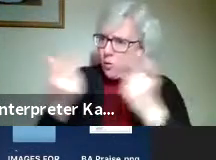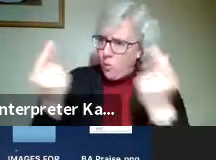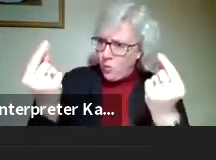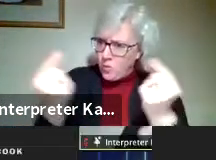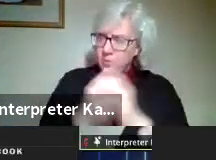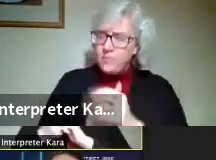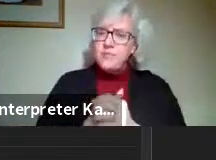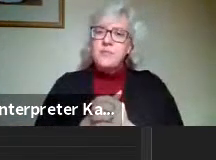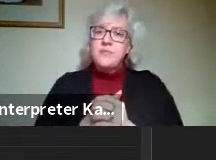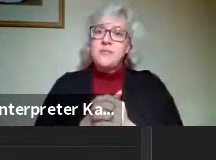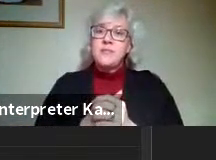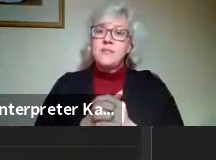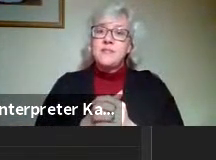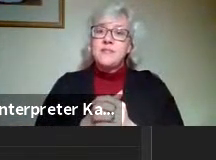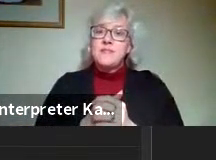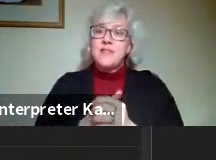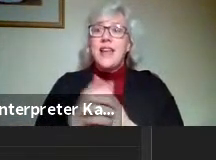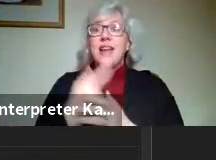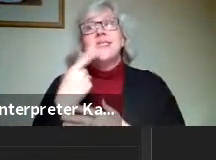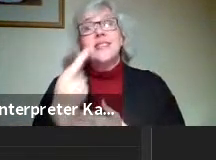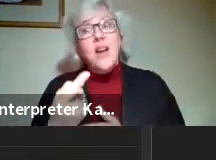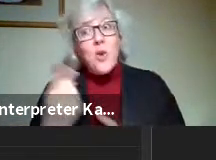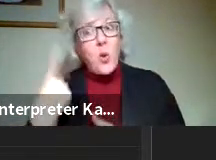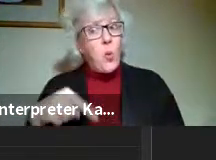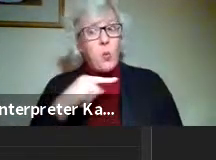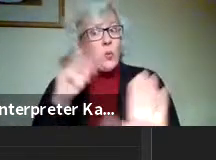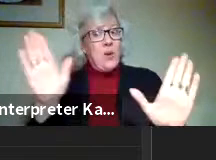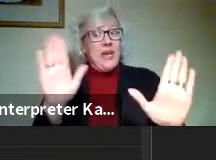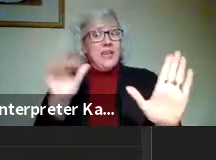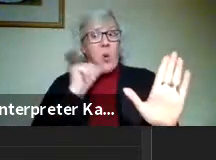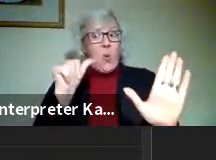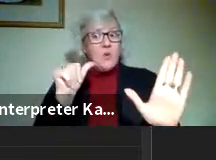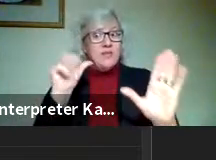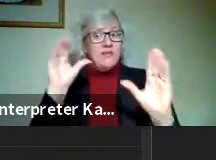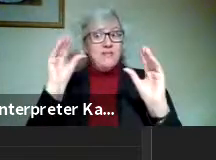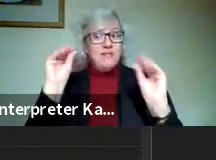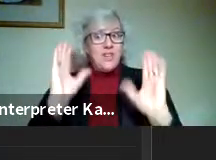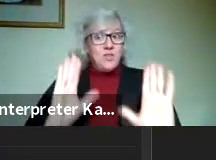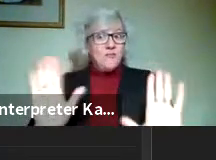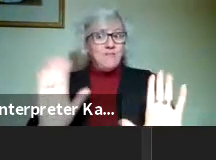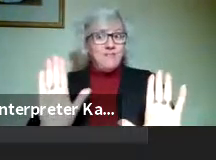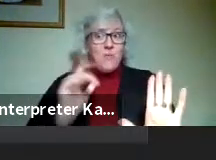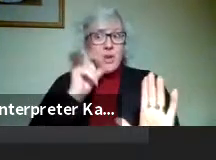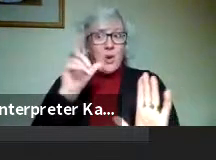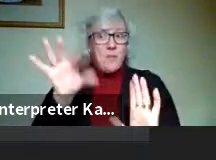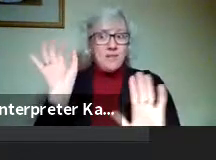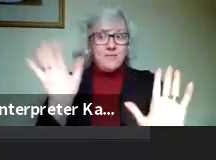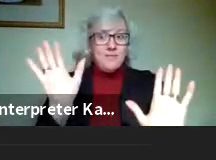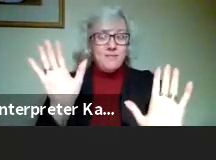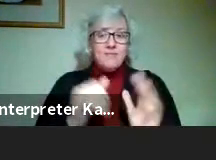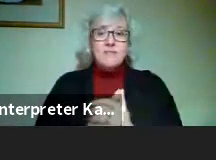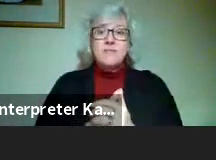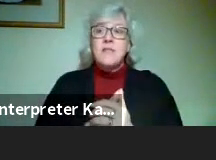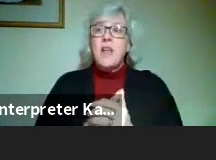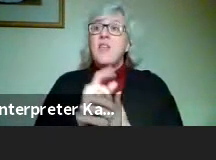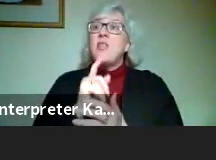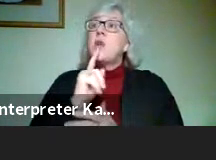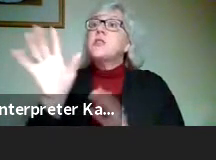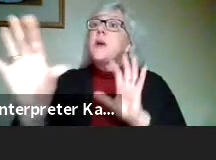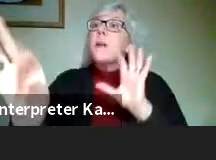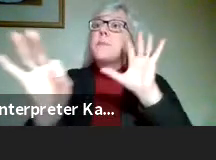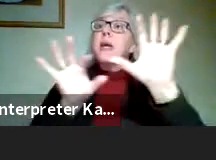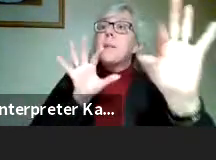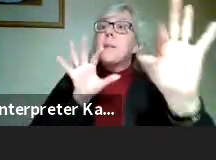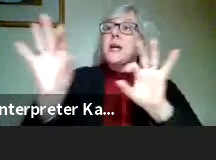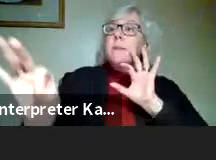Well, first off, I need to tell you that we don't pick. We don't pick the pieces in the show. The pieces are actually selected